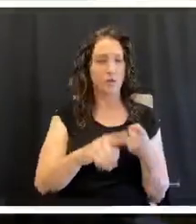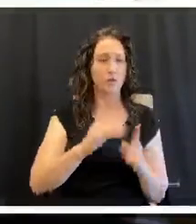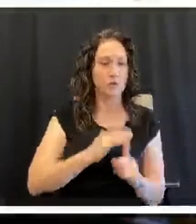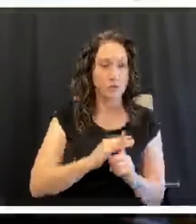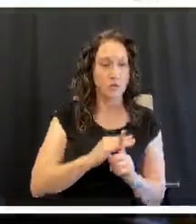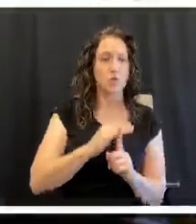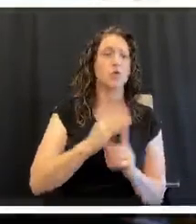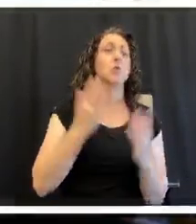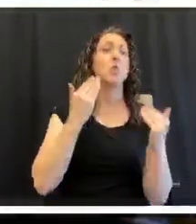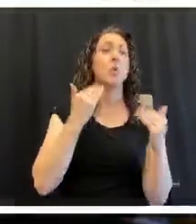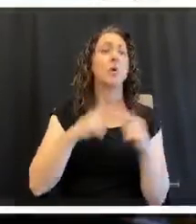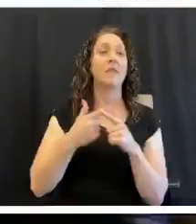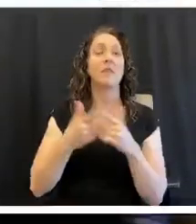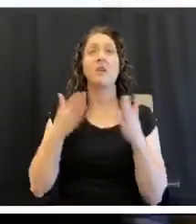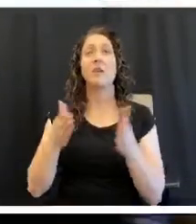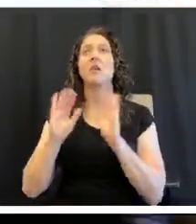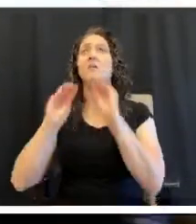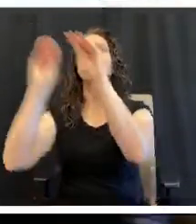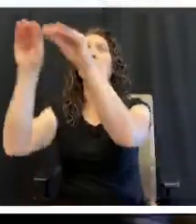Yes.